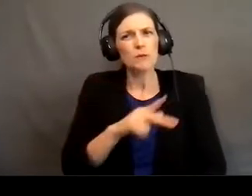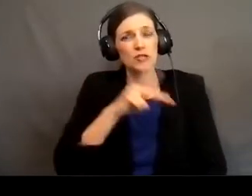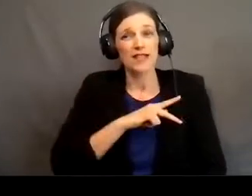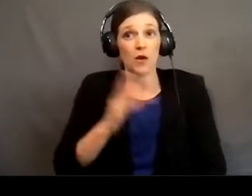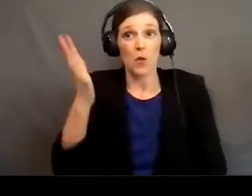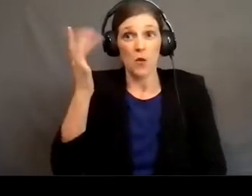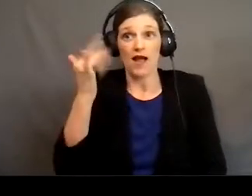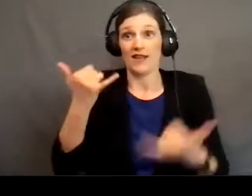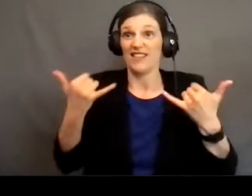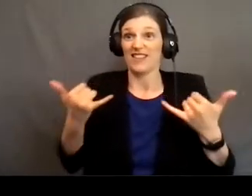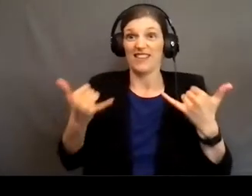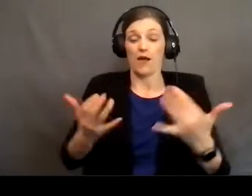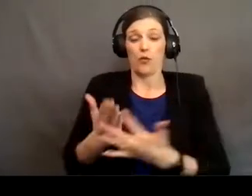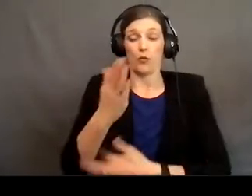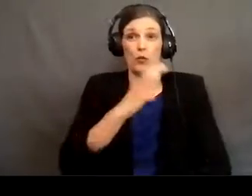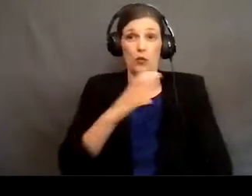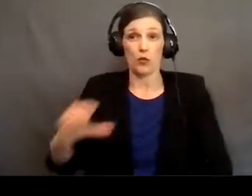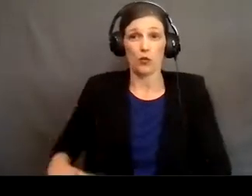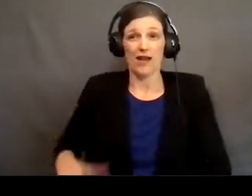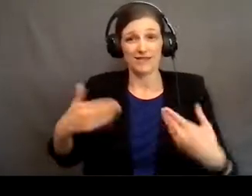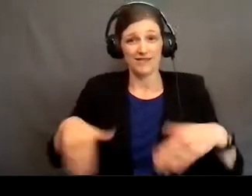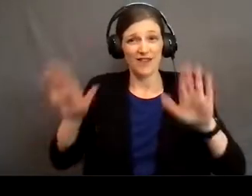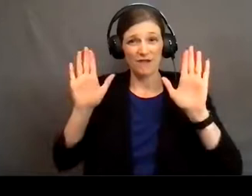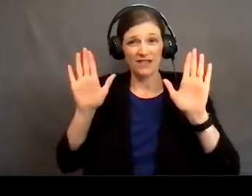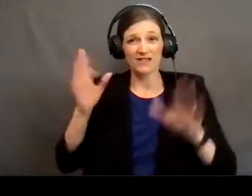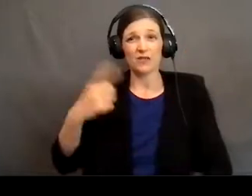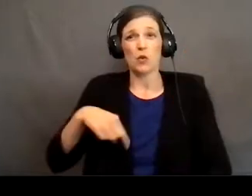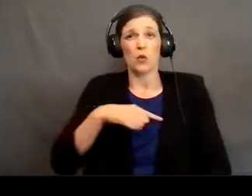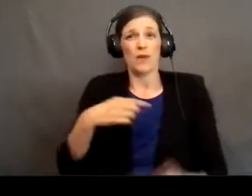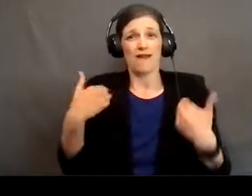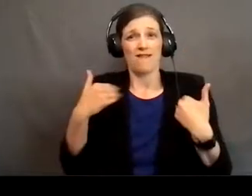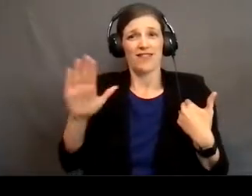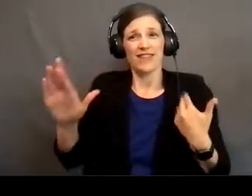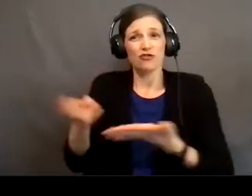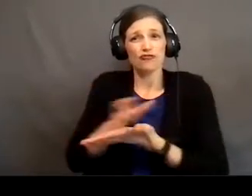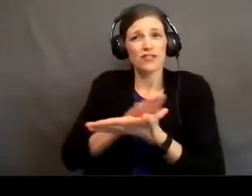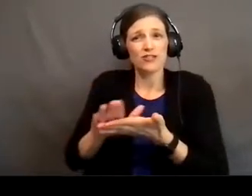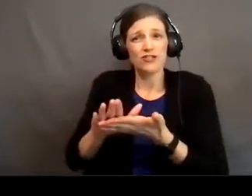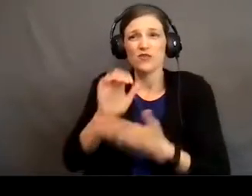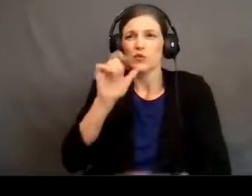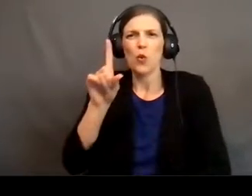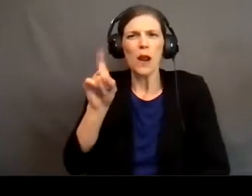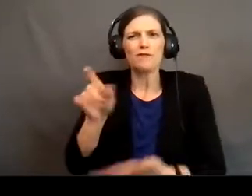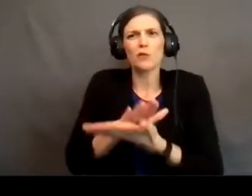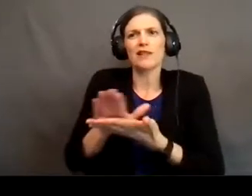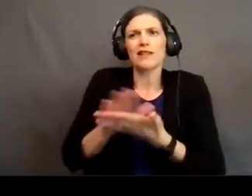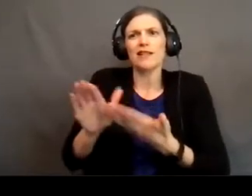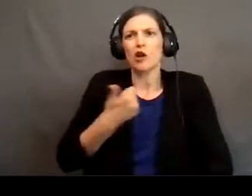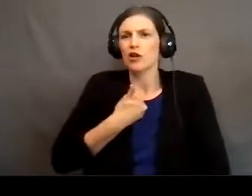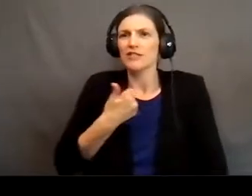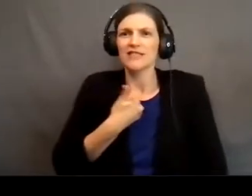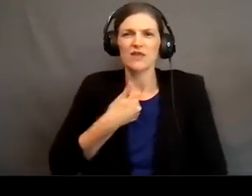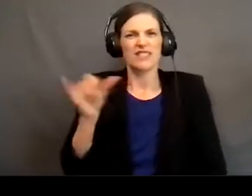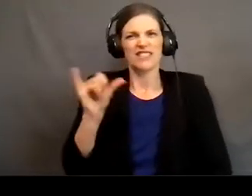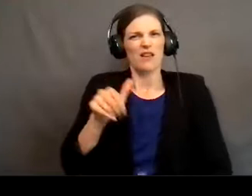now, through Christ's sacrifice, we have his righteousness. We don't have to cleanse ourselves the